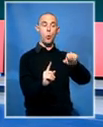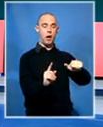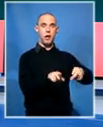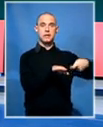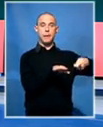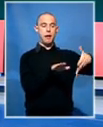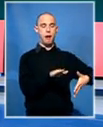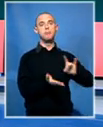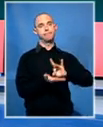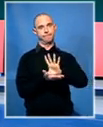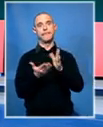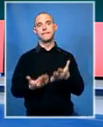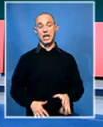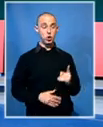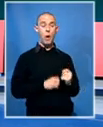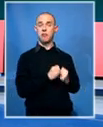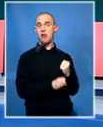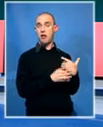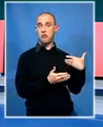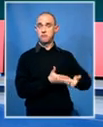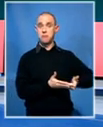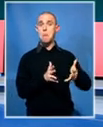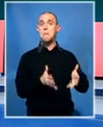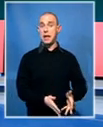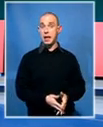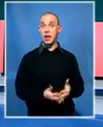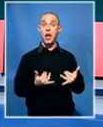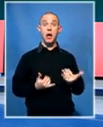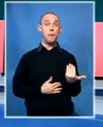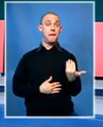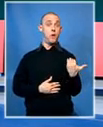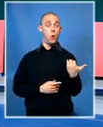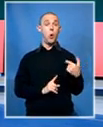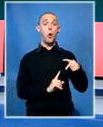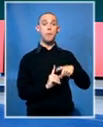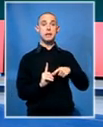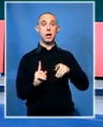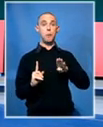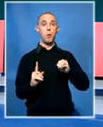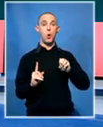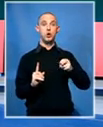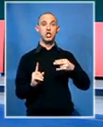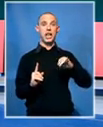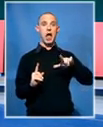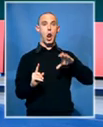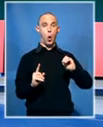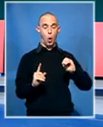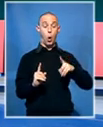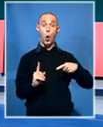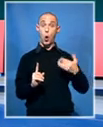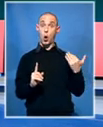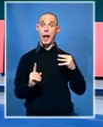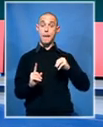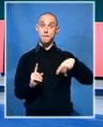just after a year in office. The party says former MP Polly Bosiello will take over. Ramadwa remains an